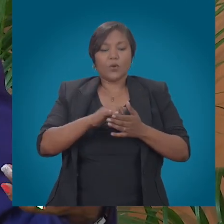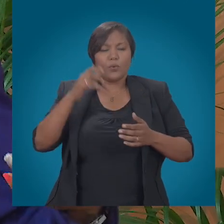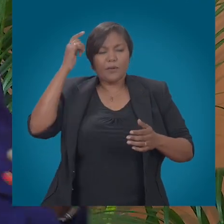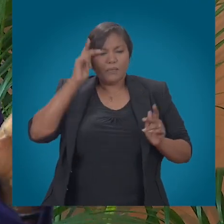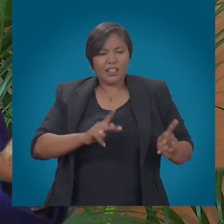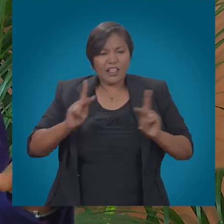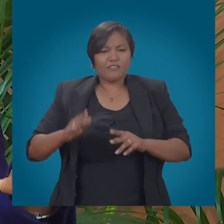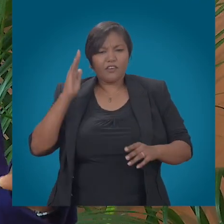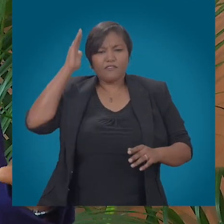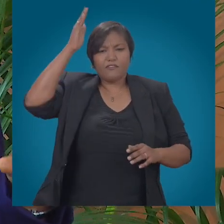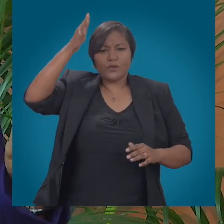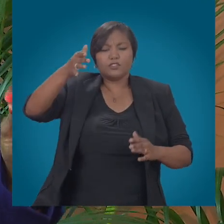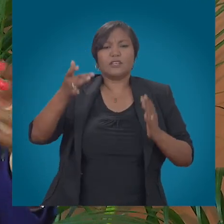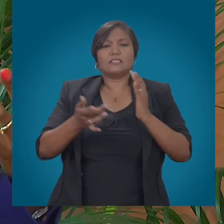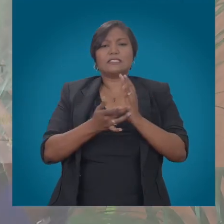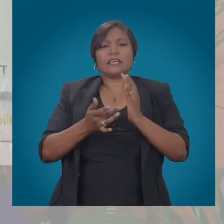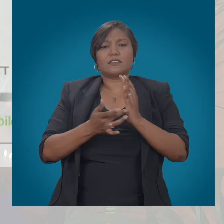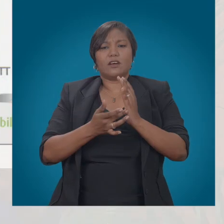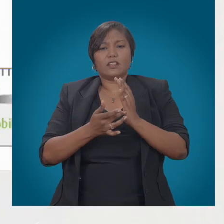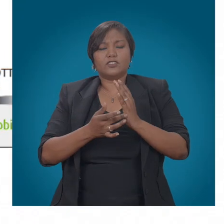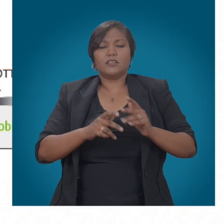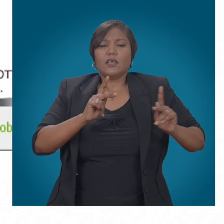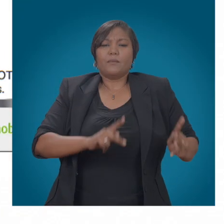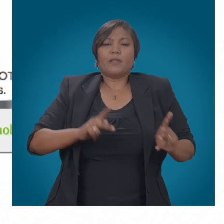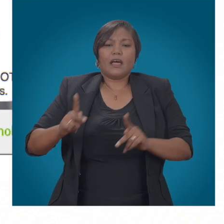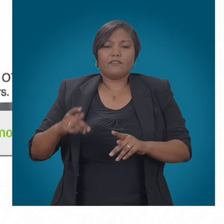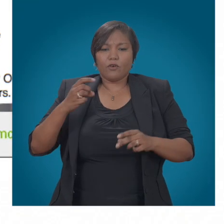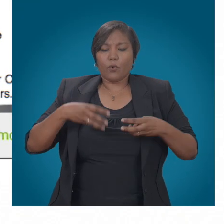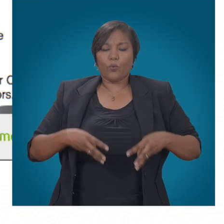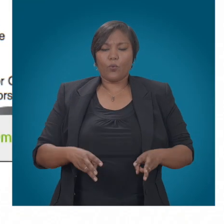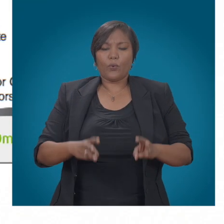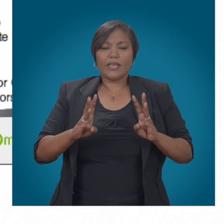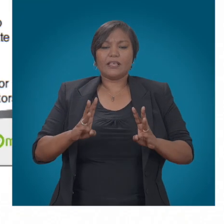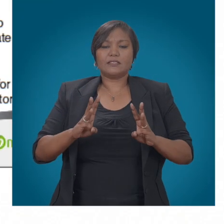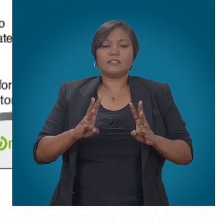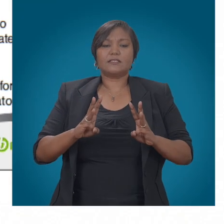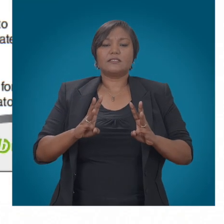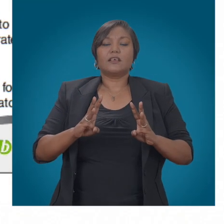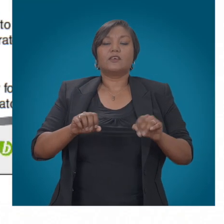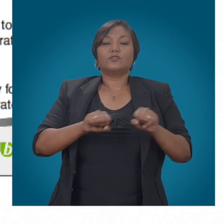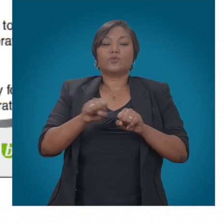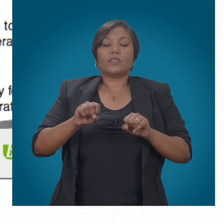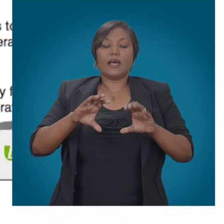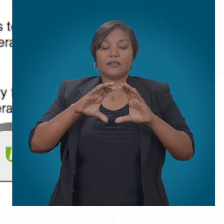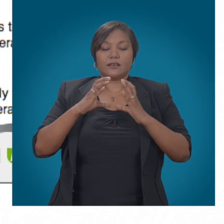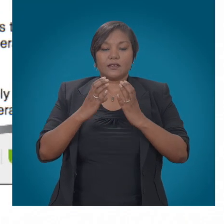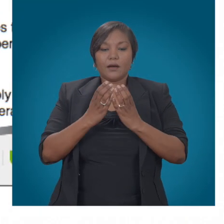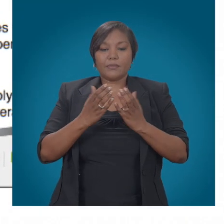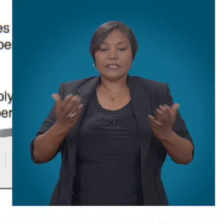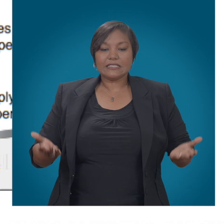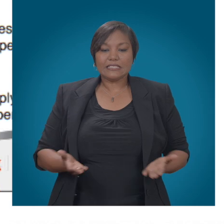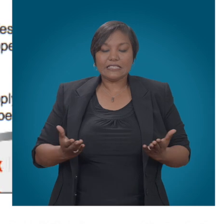thereof. We believe that our business models need to be revised. We believe that the local regulatory